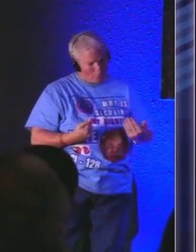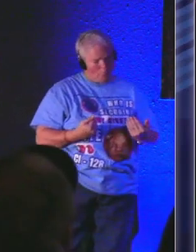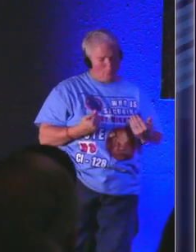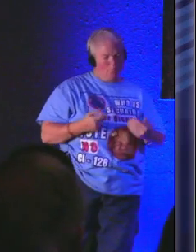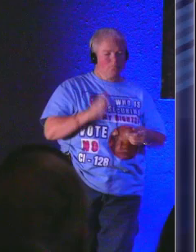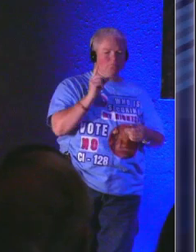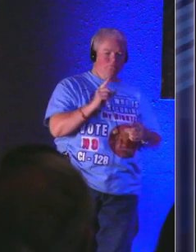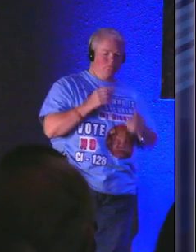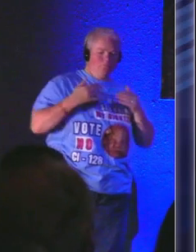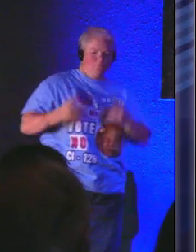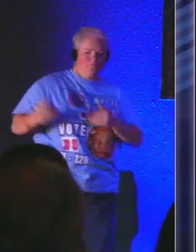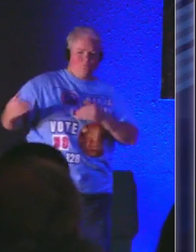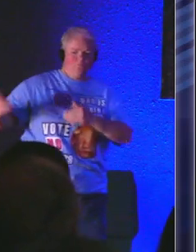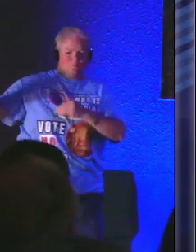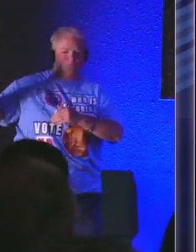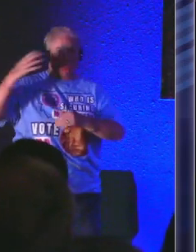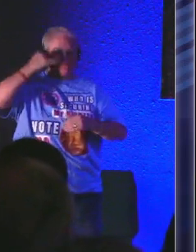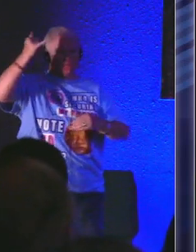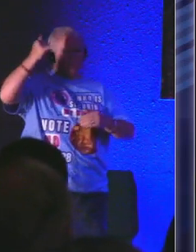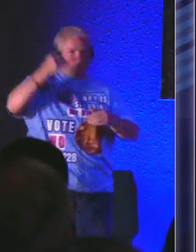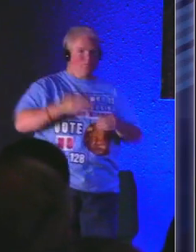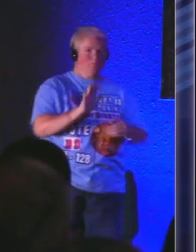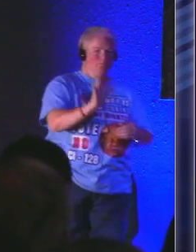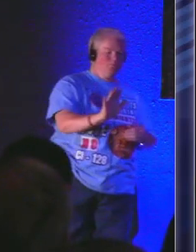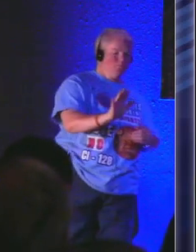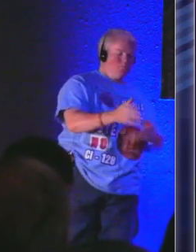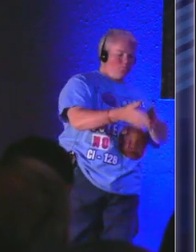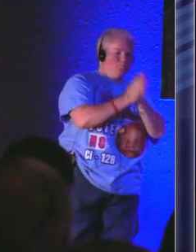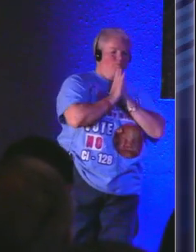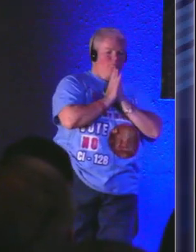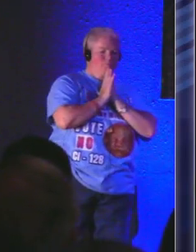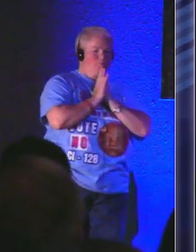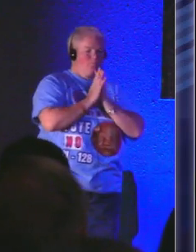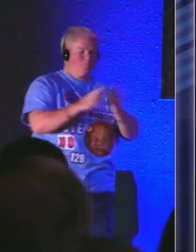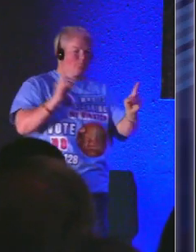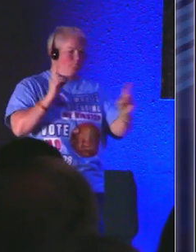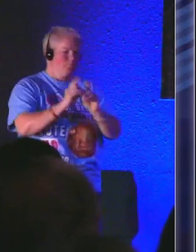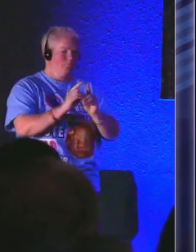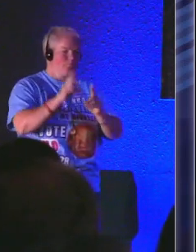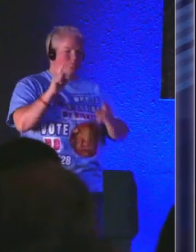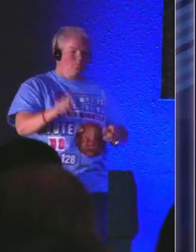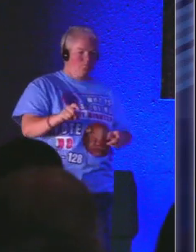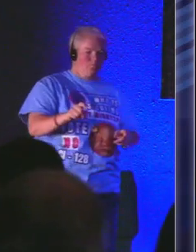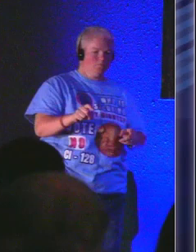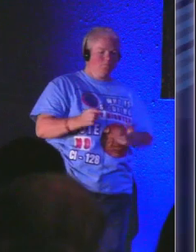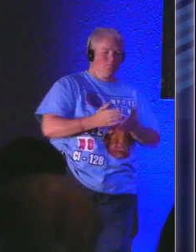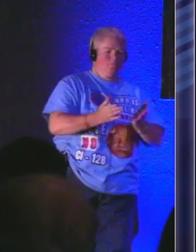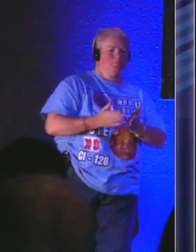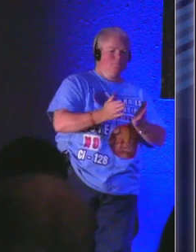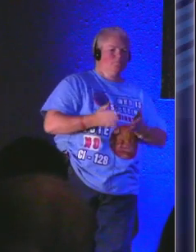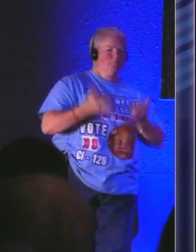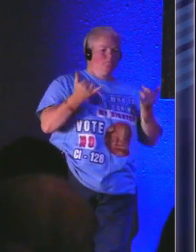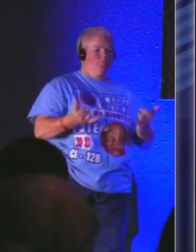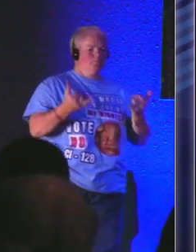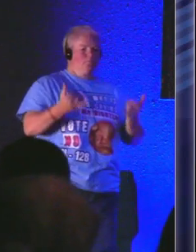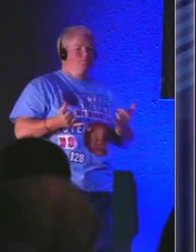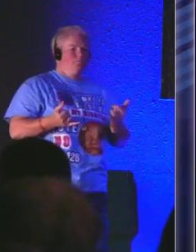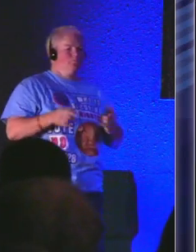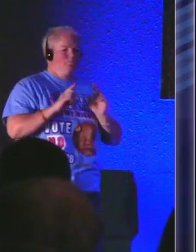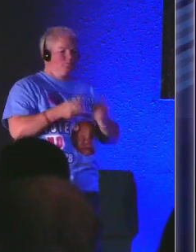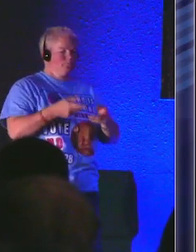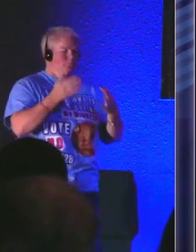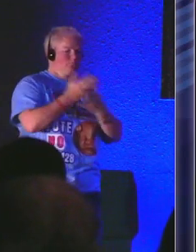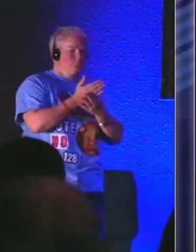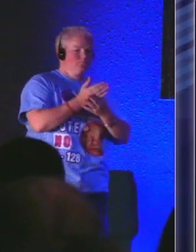away so Jesus we call upon you Lord God I ask that you meet needs in here today Lord God those going